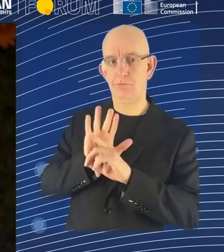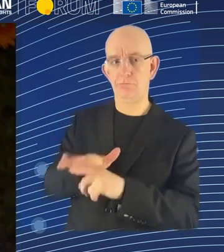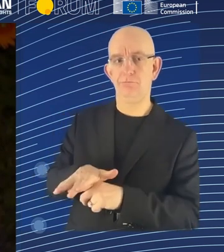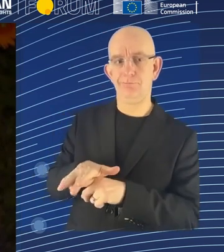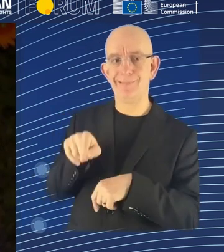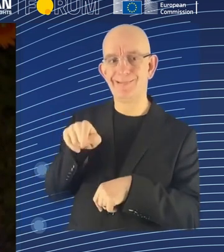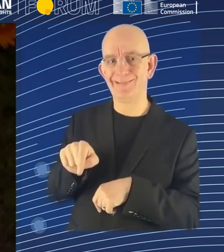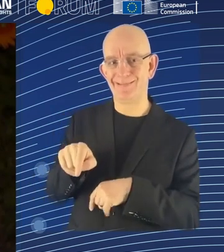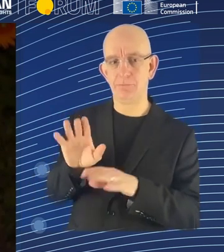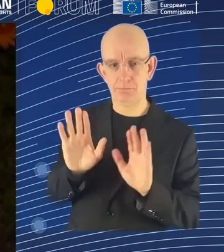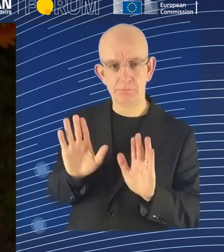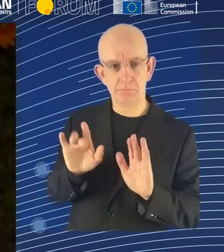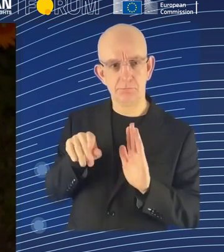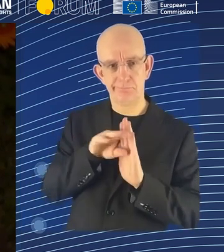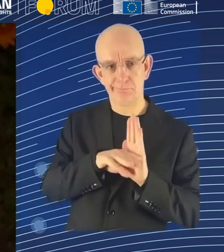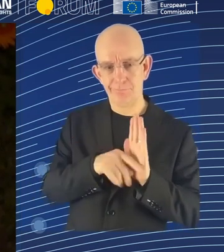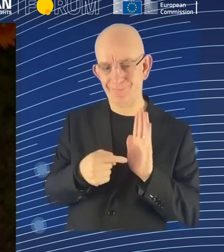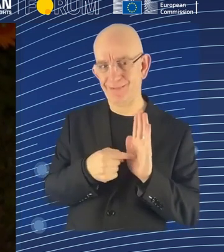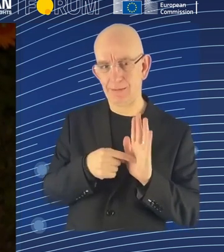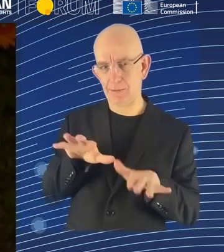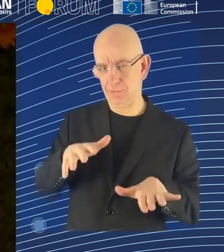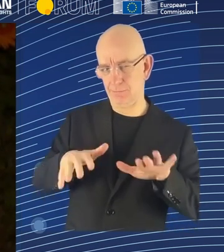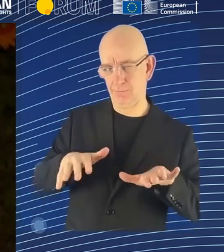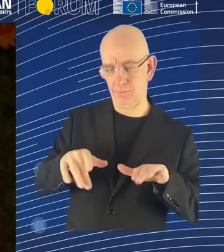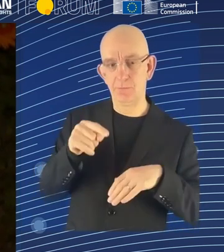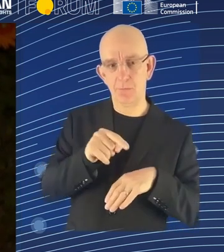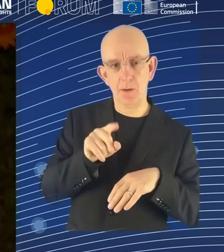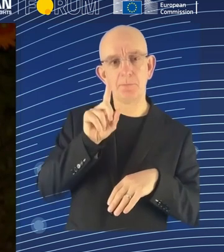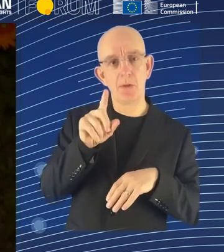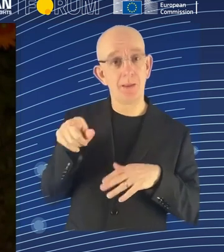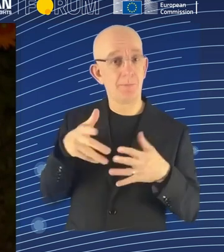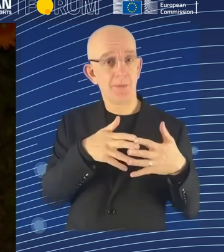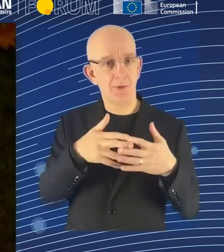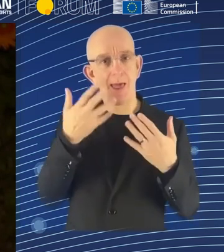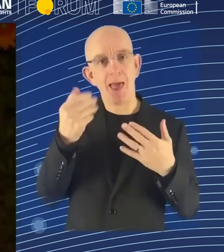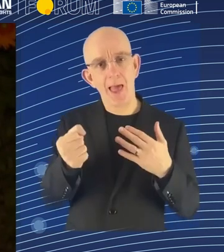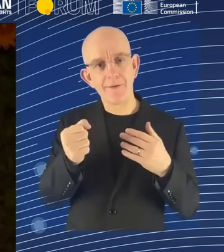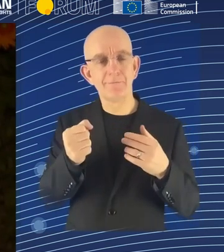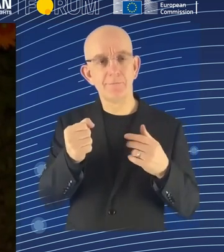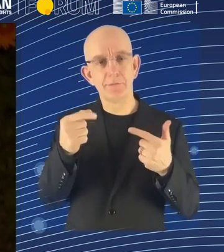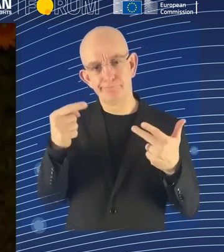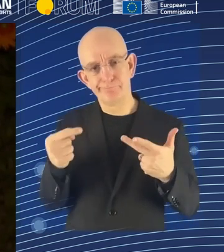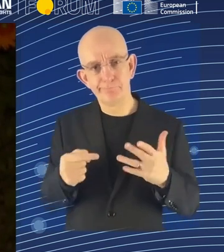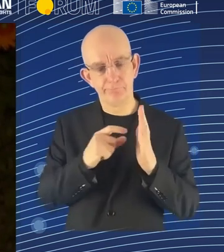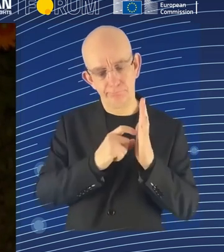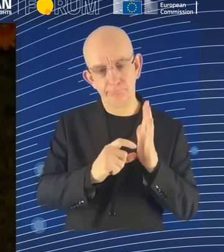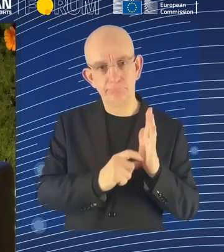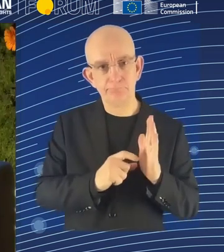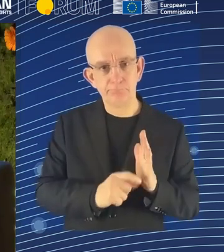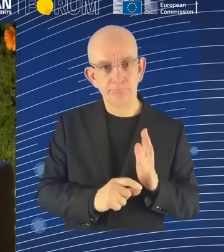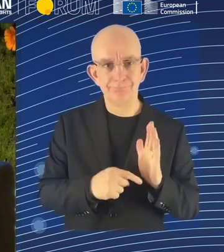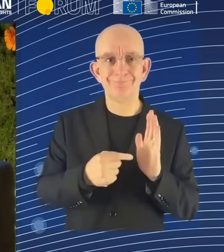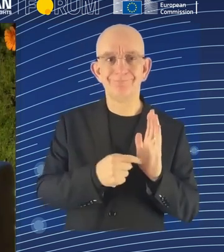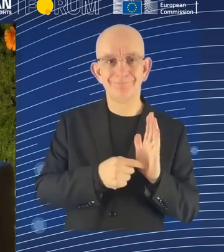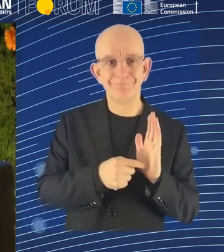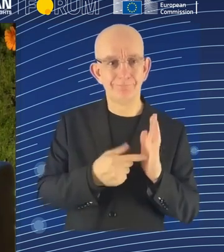process was a very comprehensive legislative framework. I'm not going to bore you with all the details of it. It had four